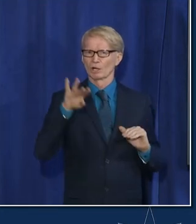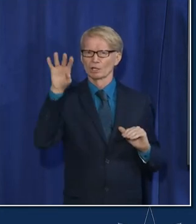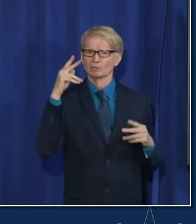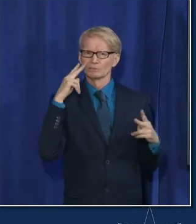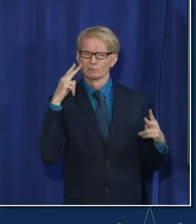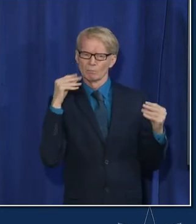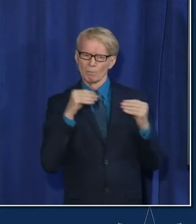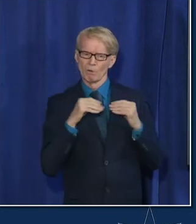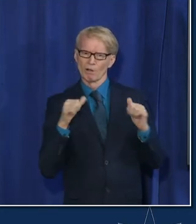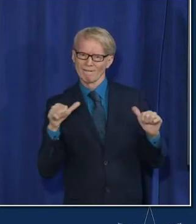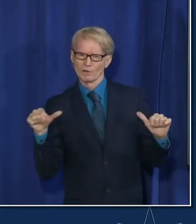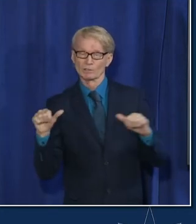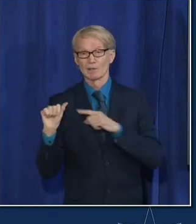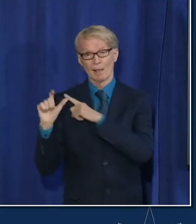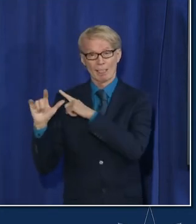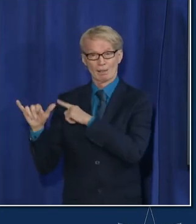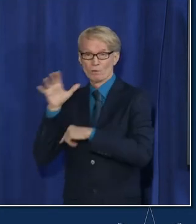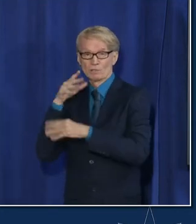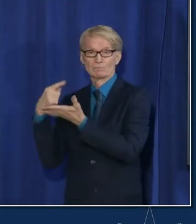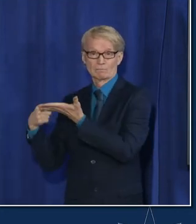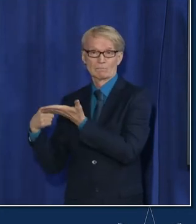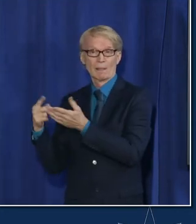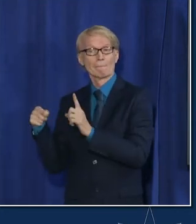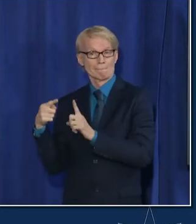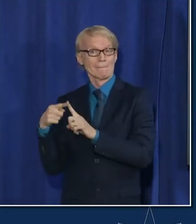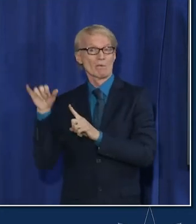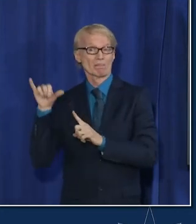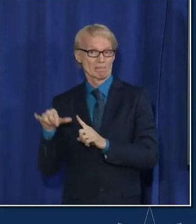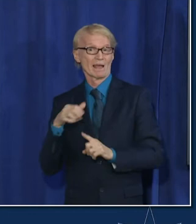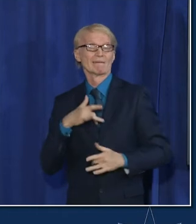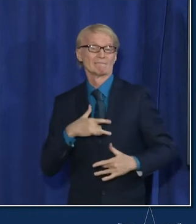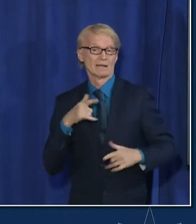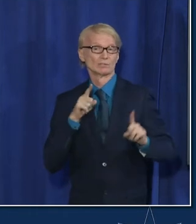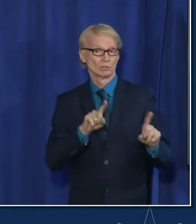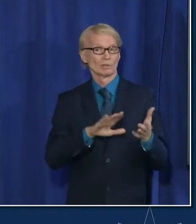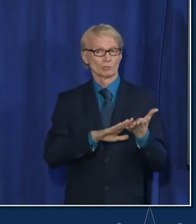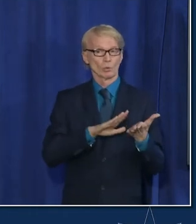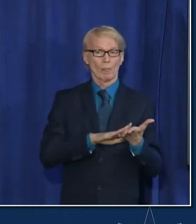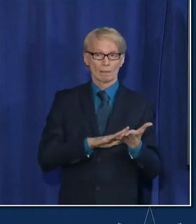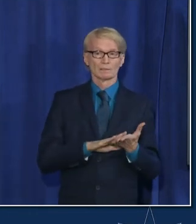efforts ali will talk about more about some of our vaccination events we're having throughout the schools